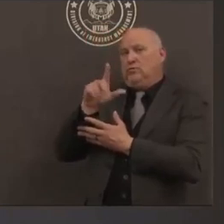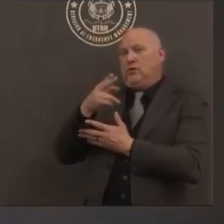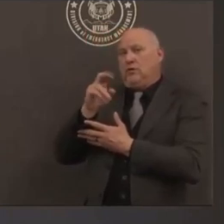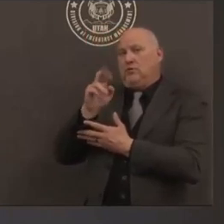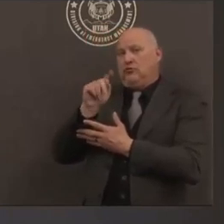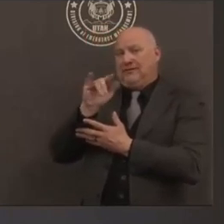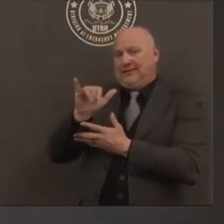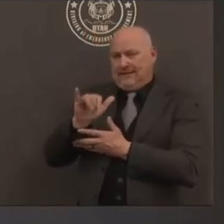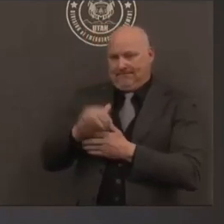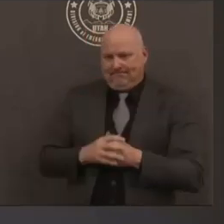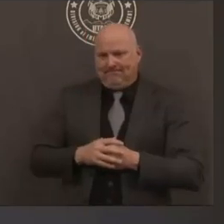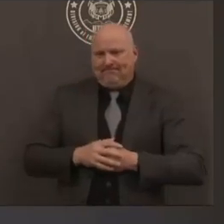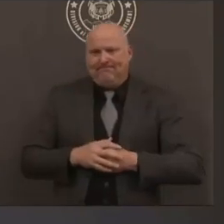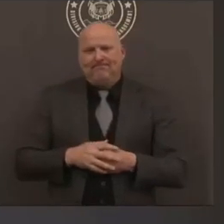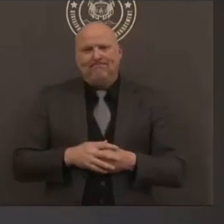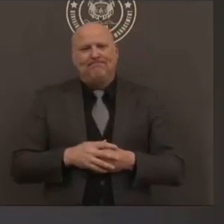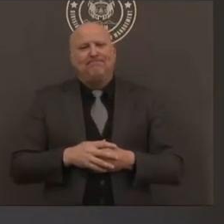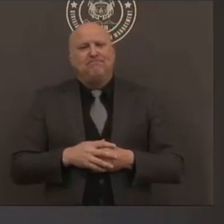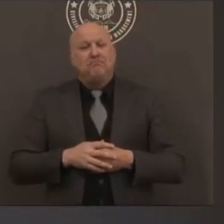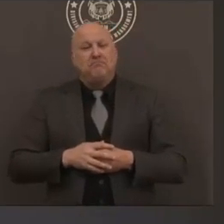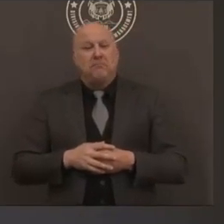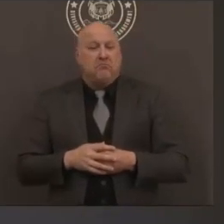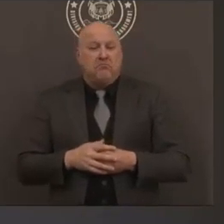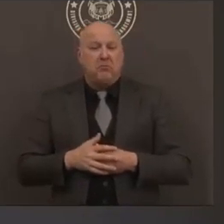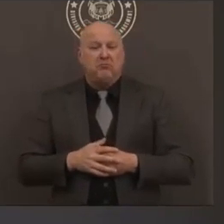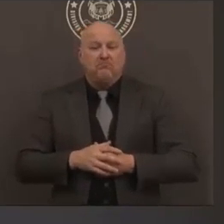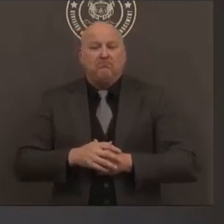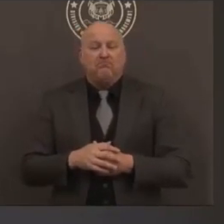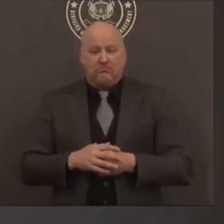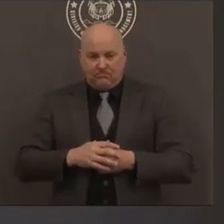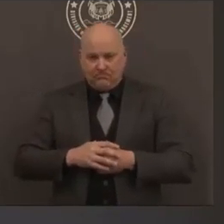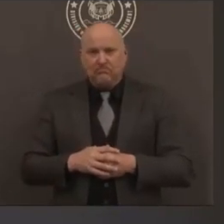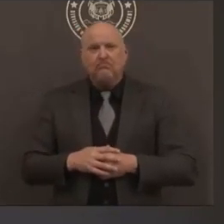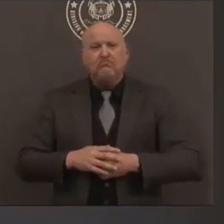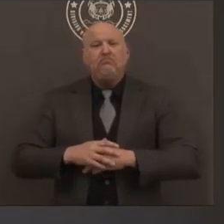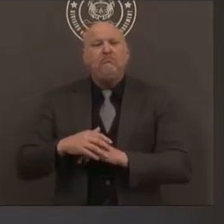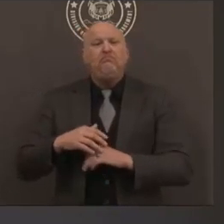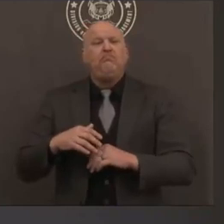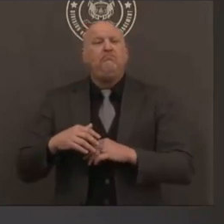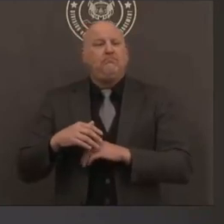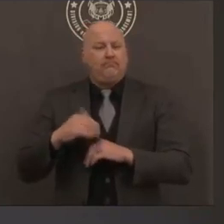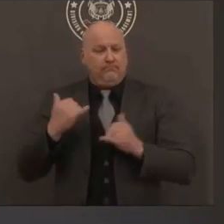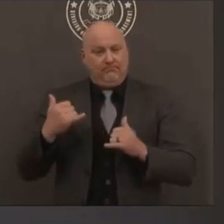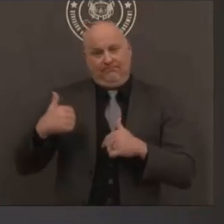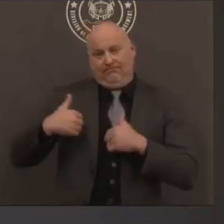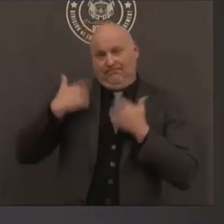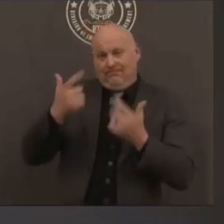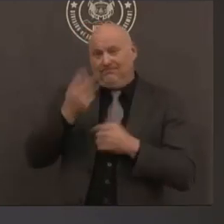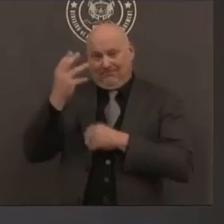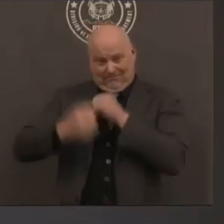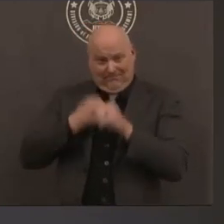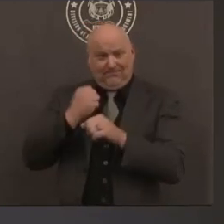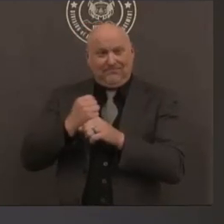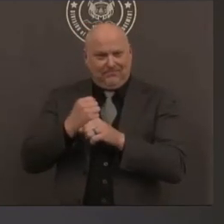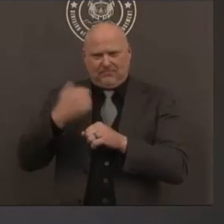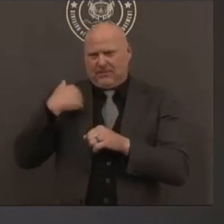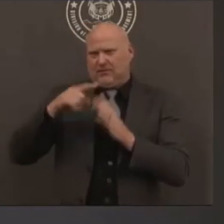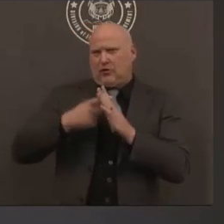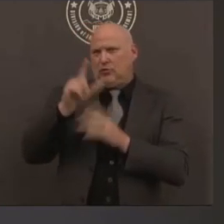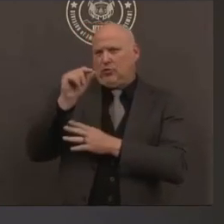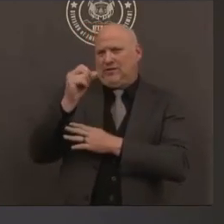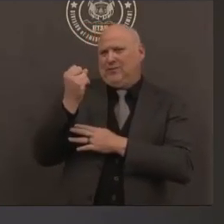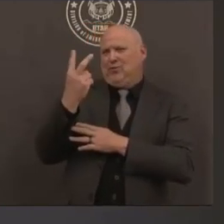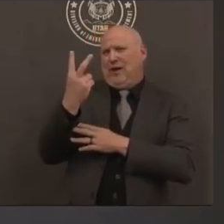good afternoon for the last few years since we started the great utah shakeout in 2012 we've joked that